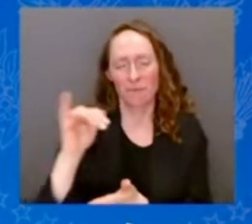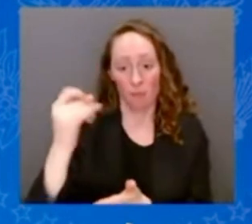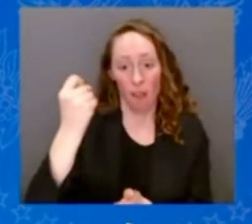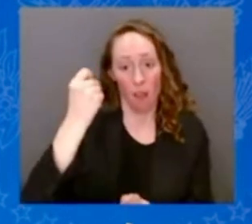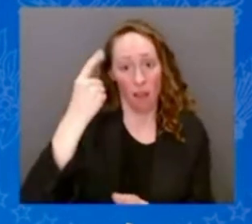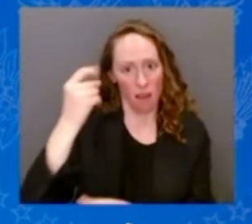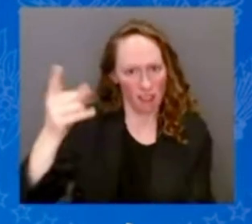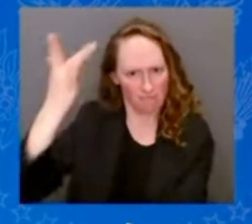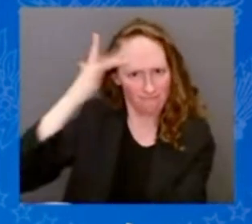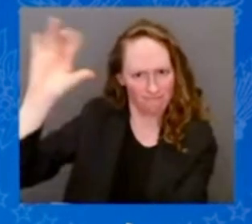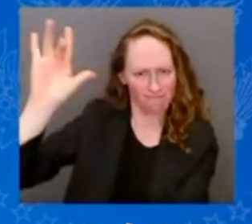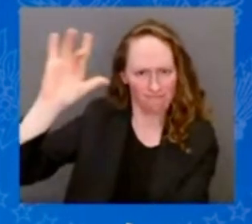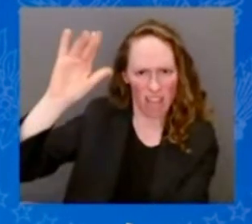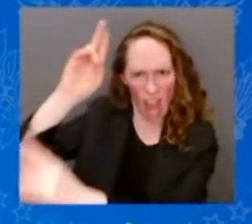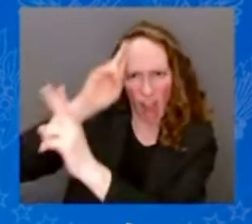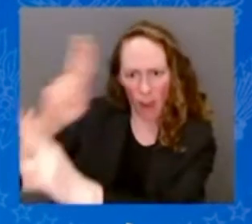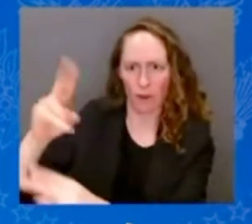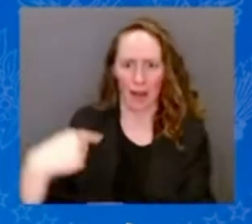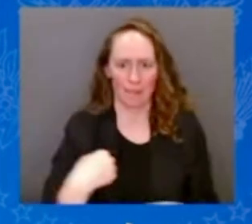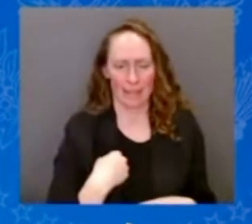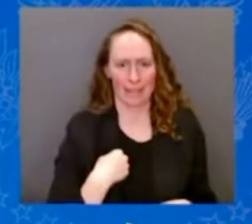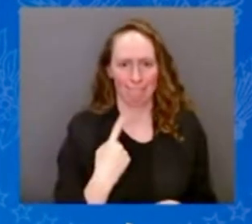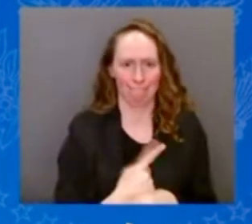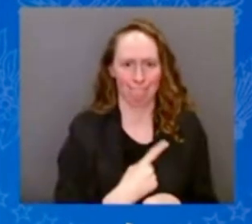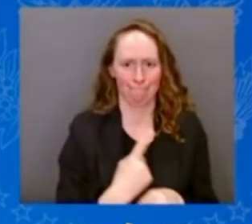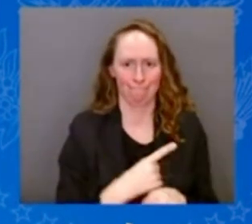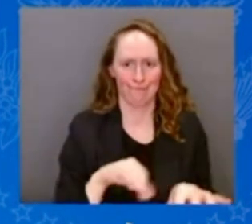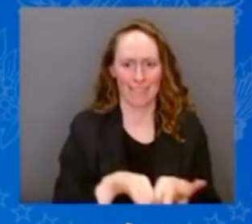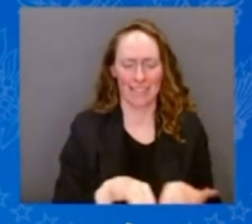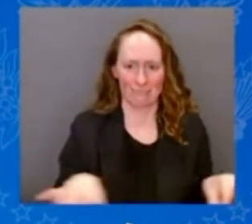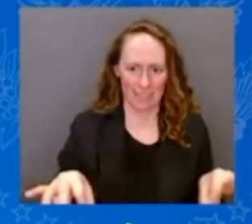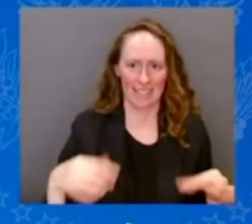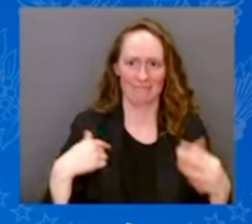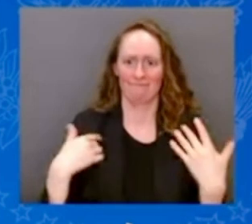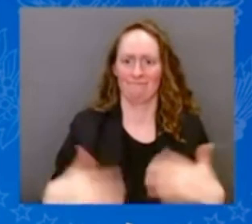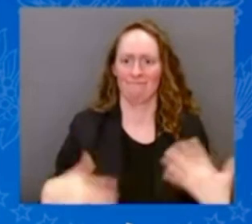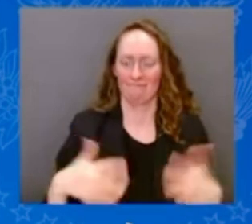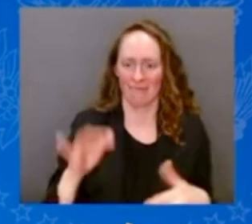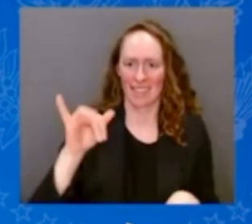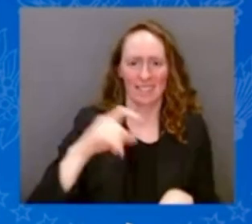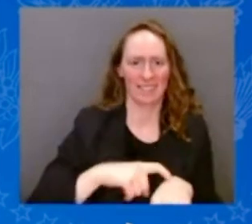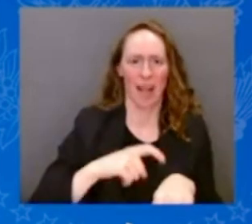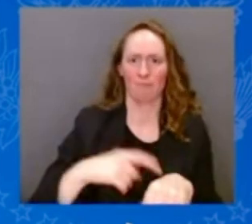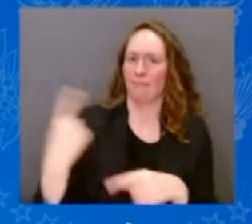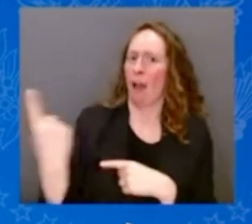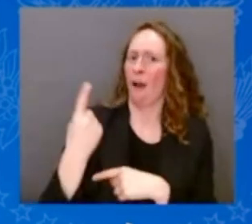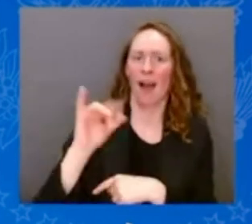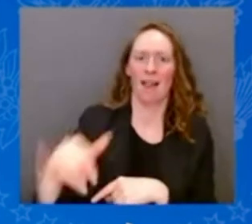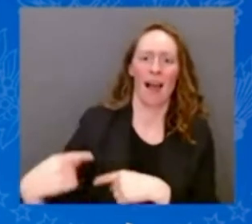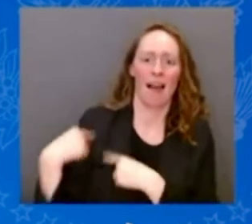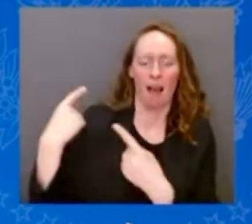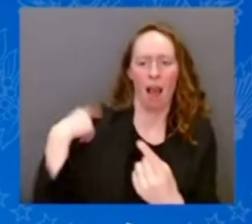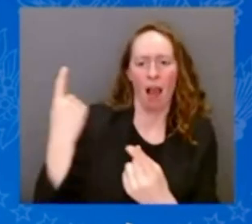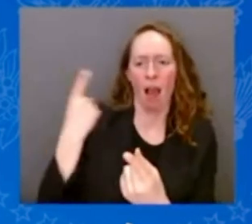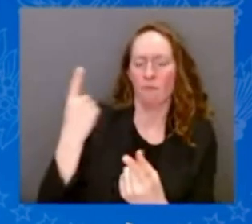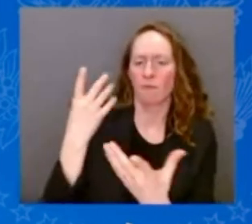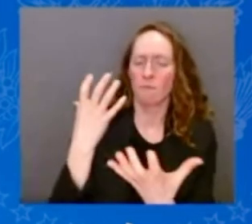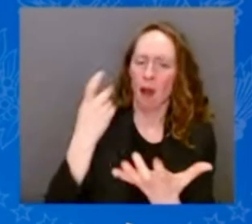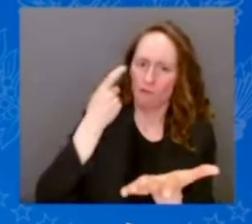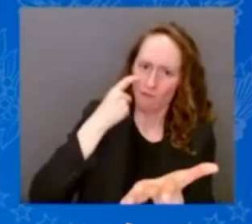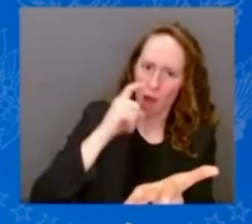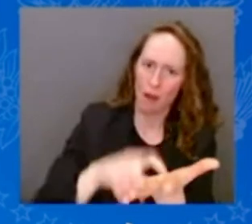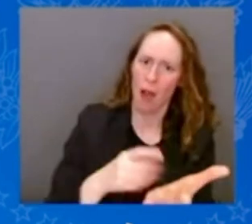campaigns since I was in high school. So anyway, I want to acknowledge my sister, who's the best part of the family.